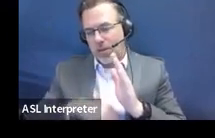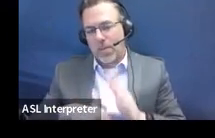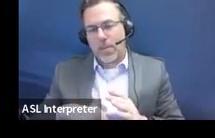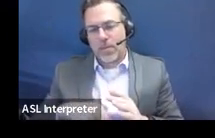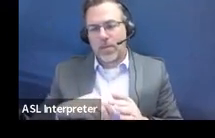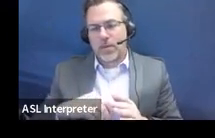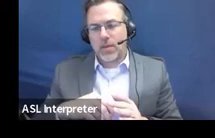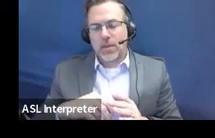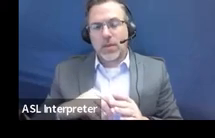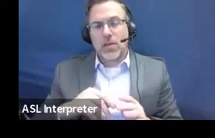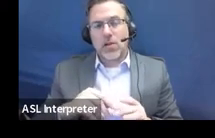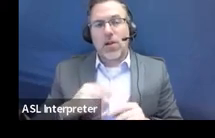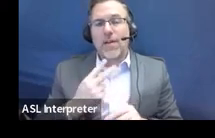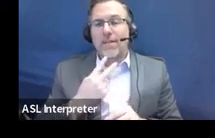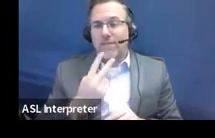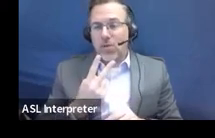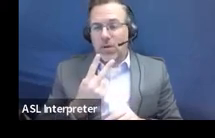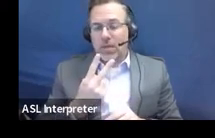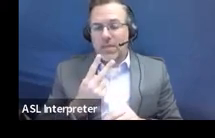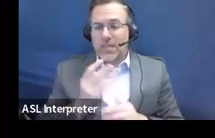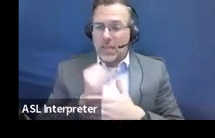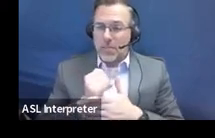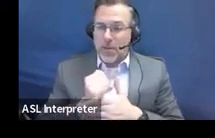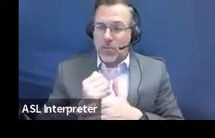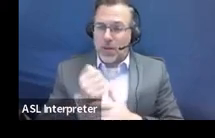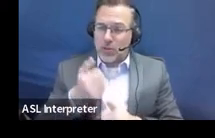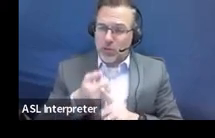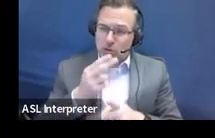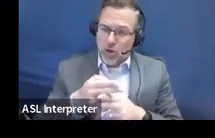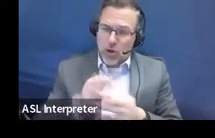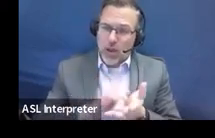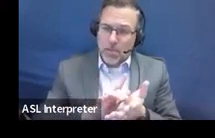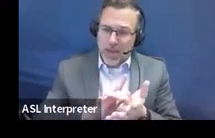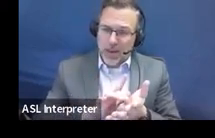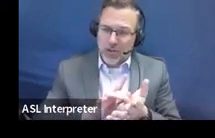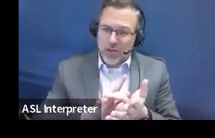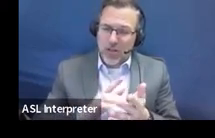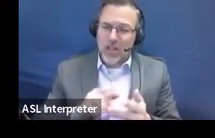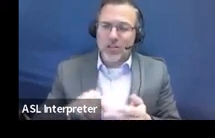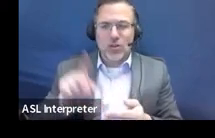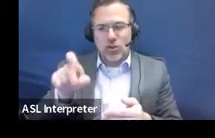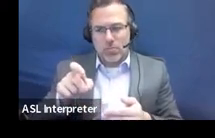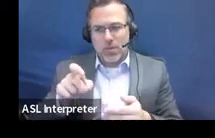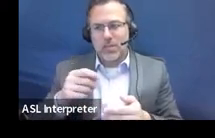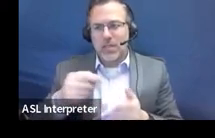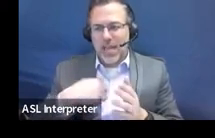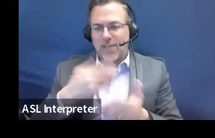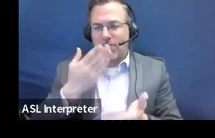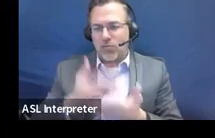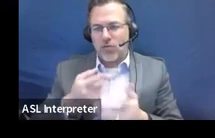just a little note, voice impairment is a medical condition and the diagnosis from a physician is required.